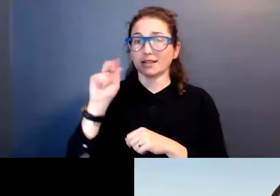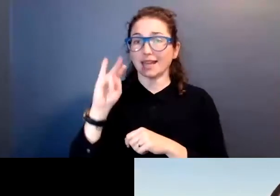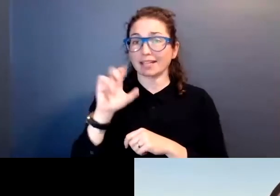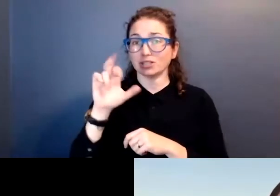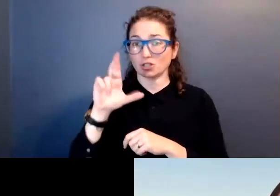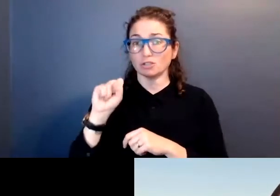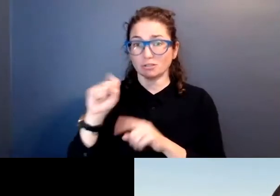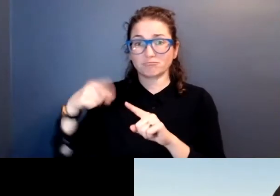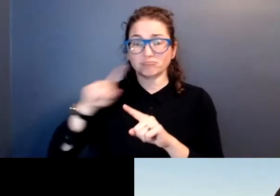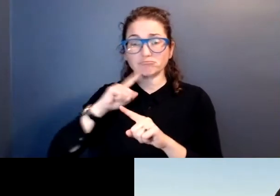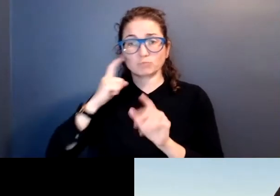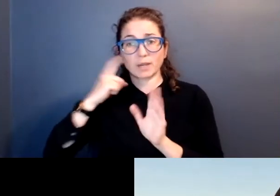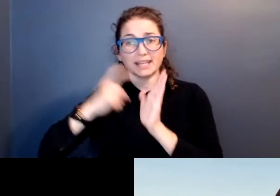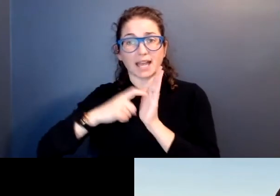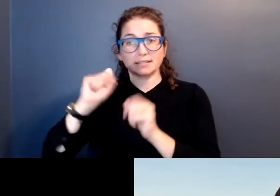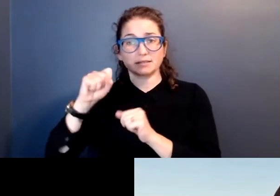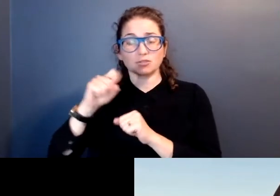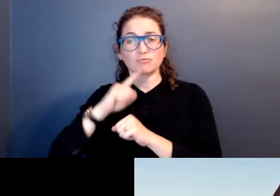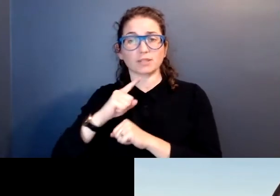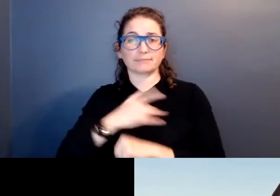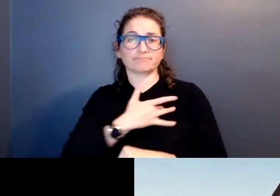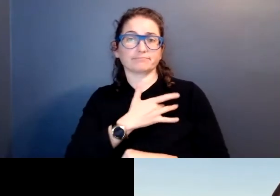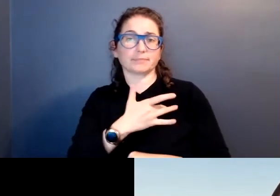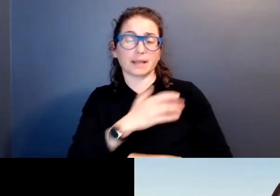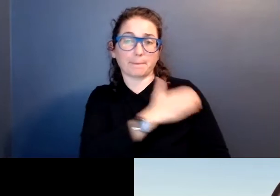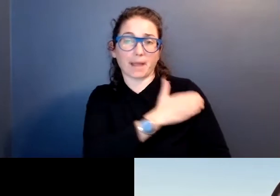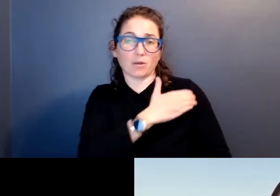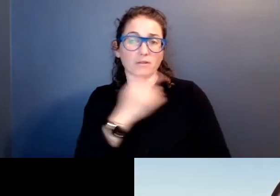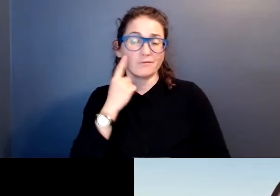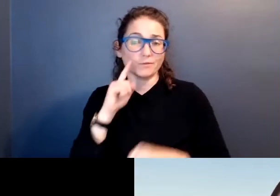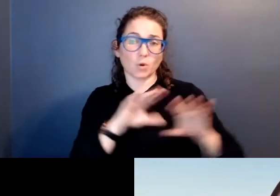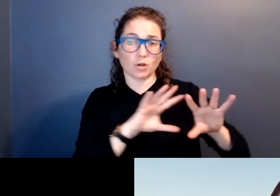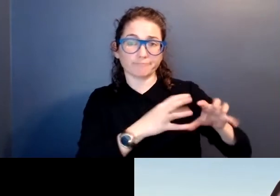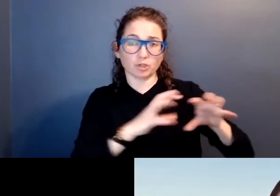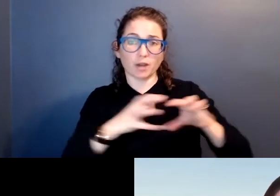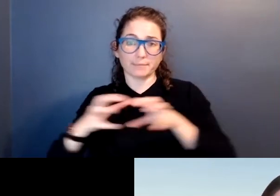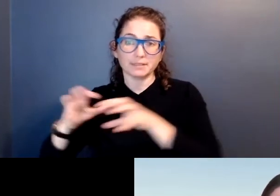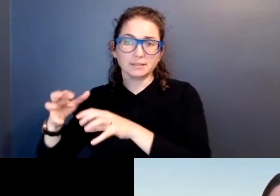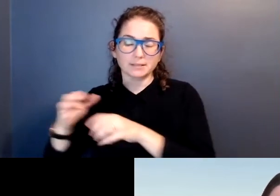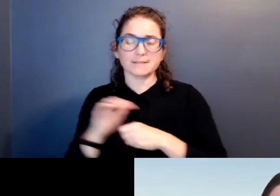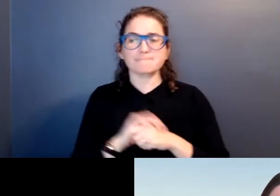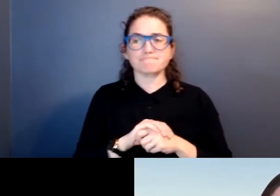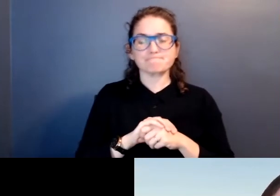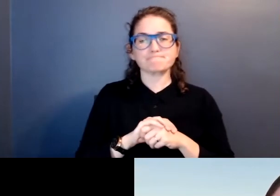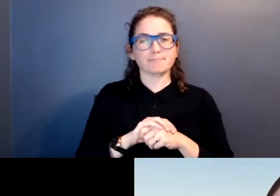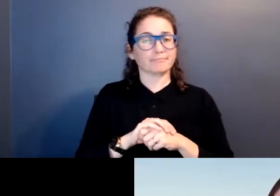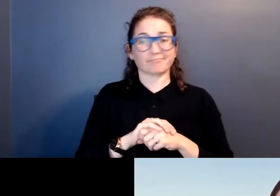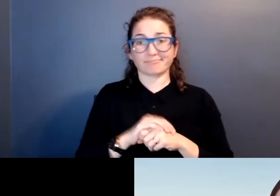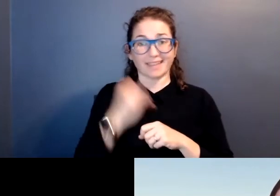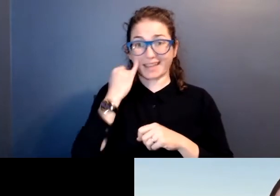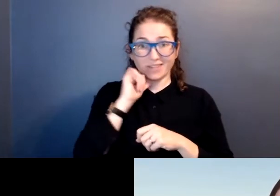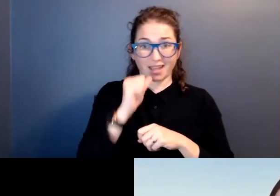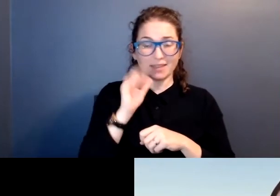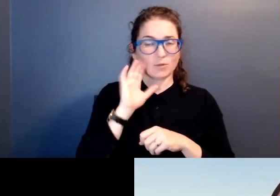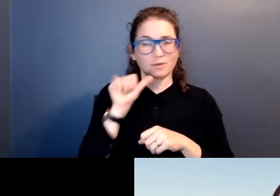recognized inherent power of tribes. If they hadn't done that, they wouldn't make